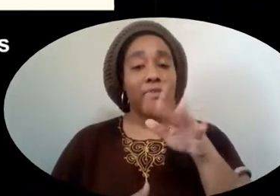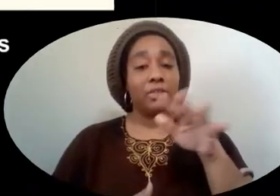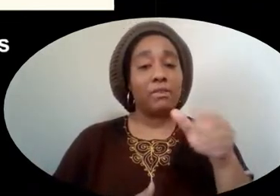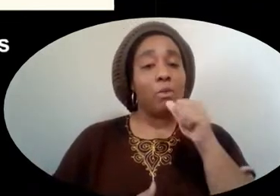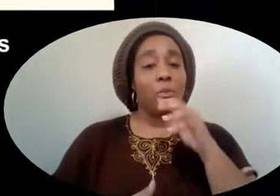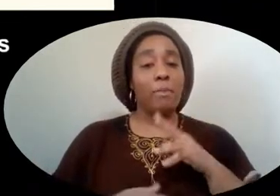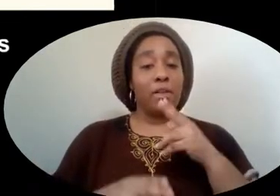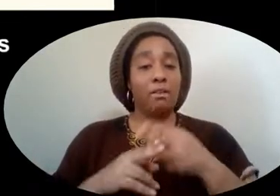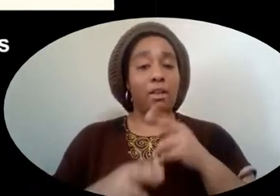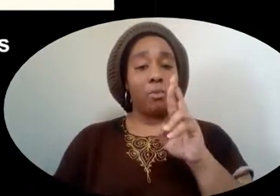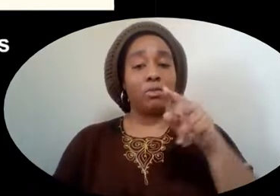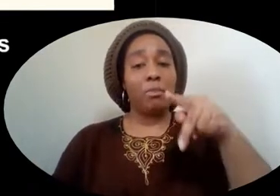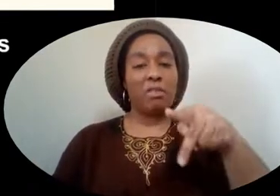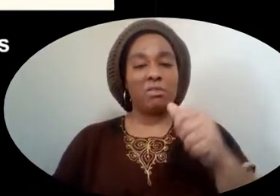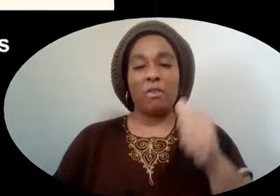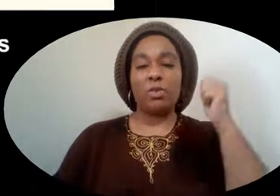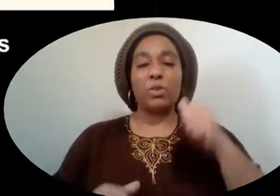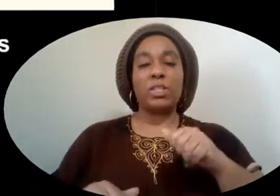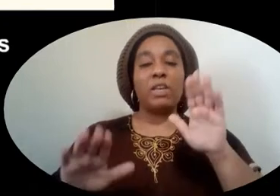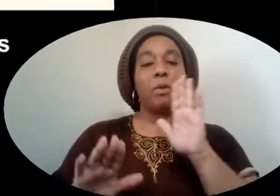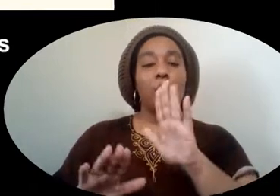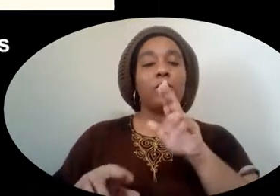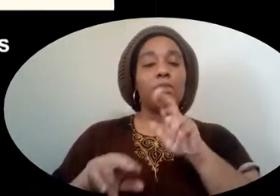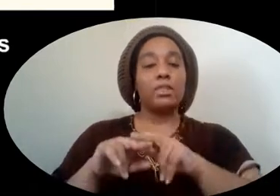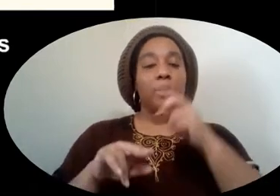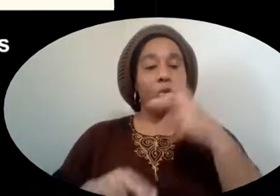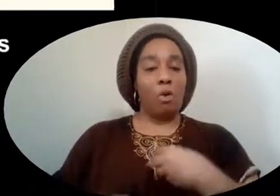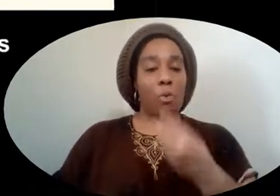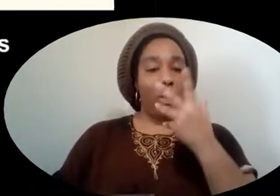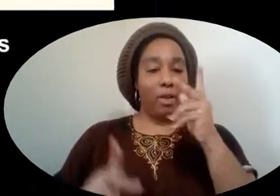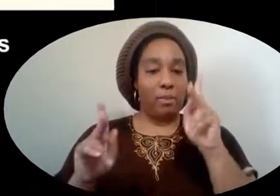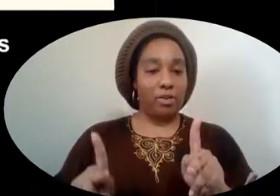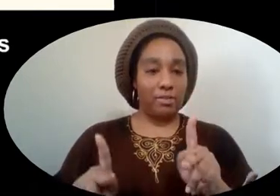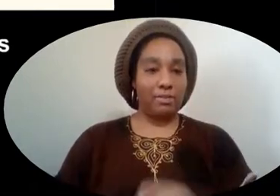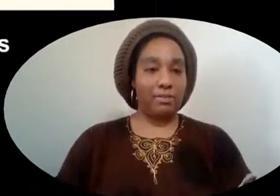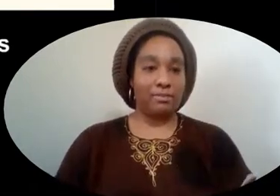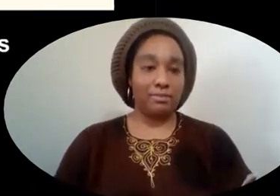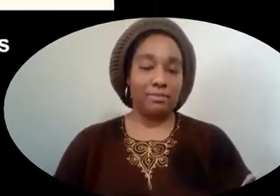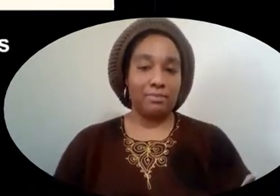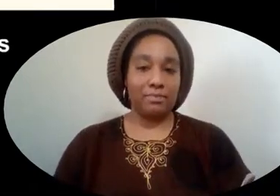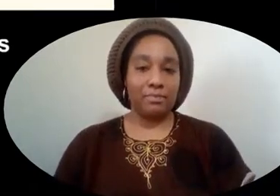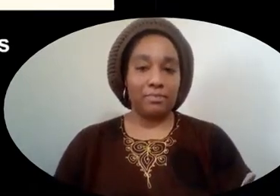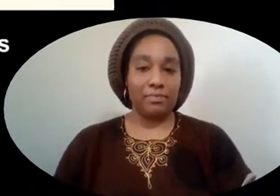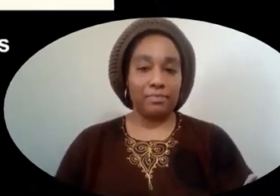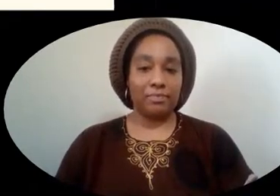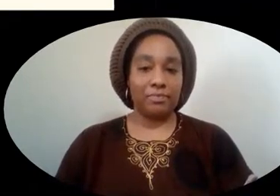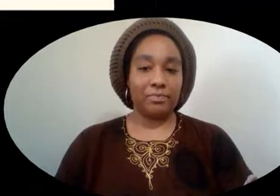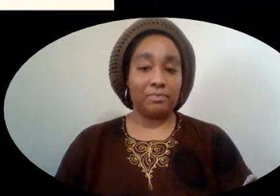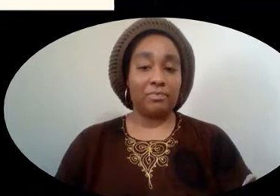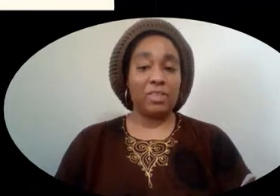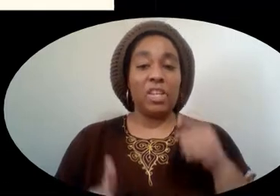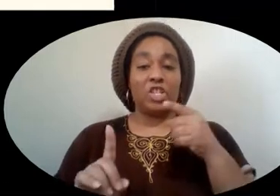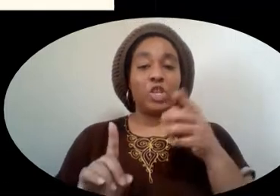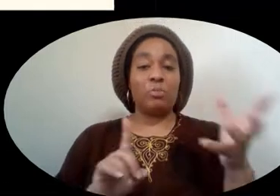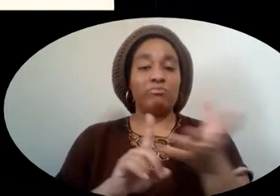1955, a woman named Rosa Parks refused to give up her seat to a white person. She